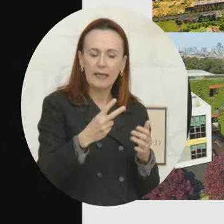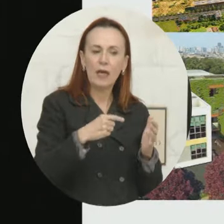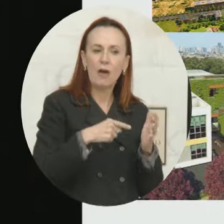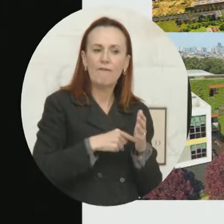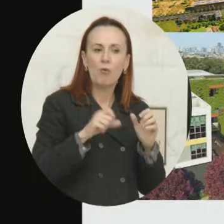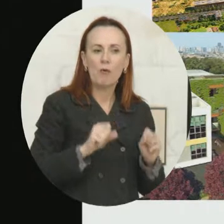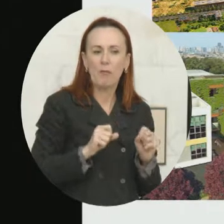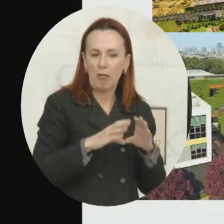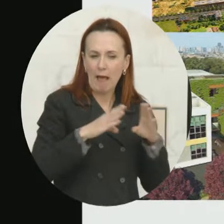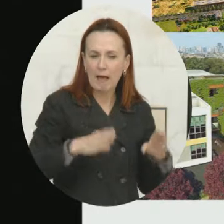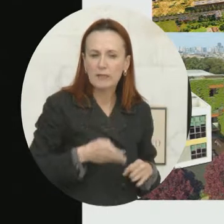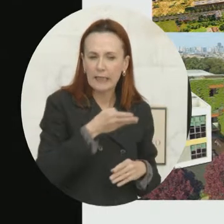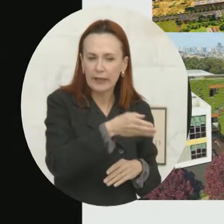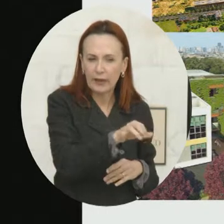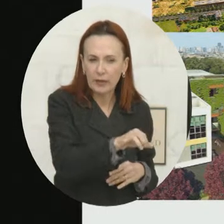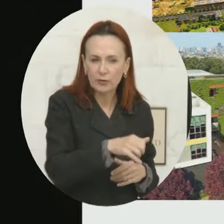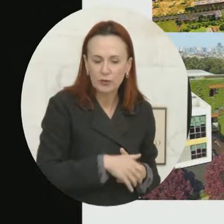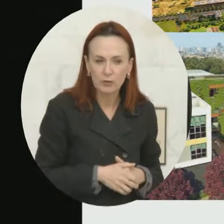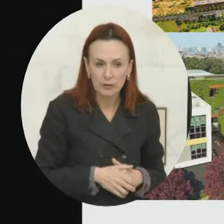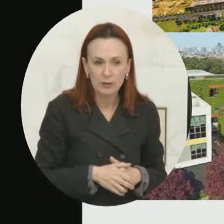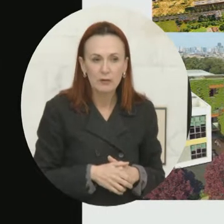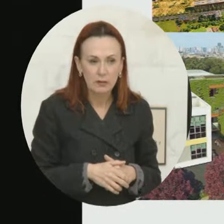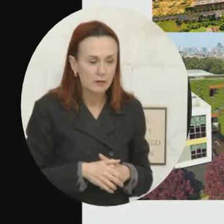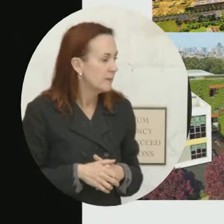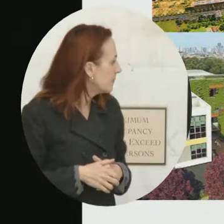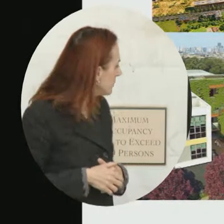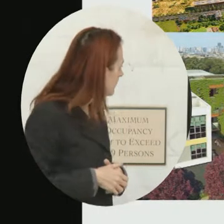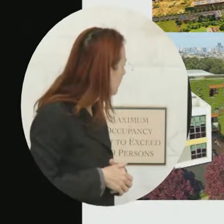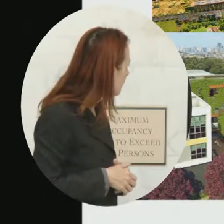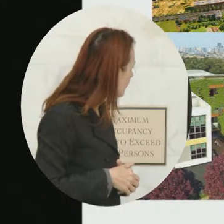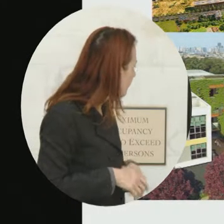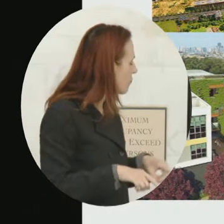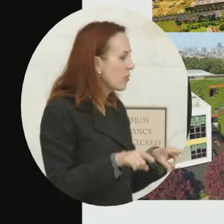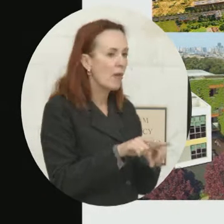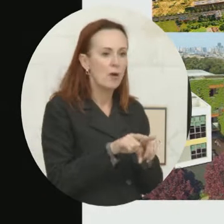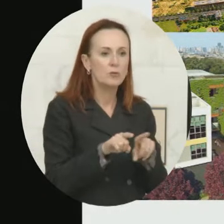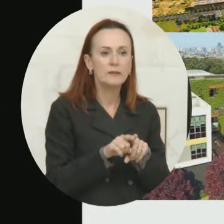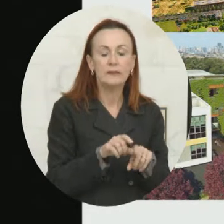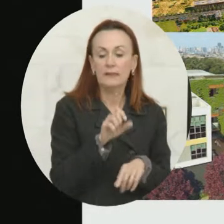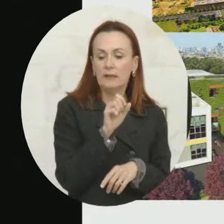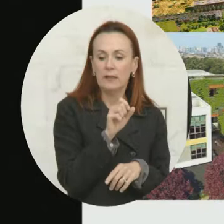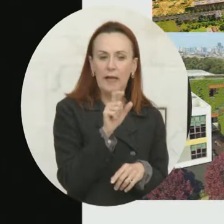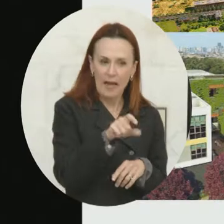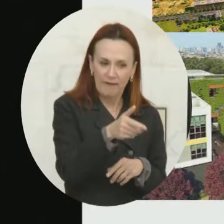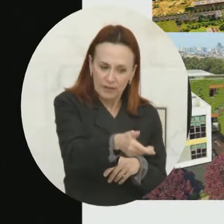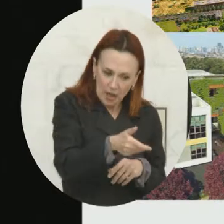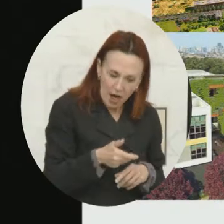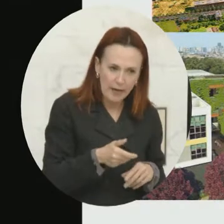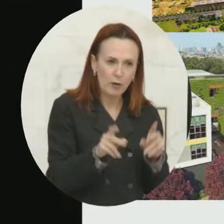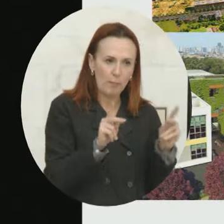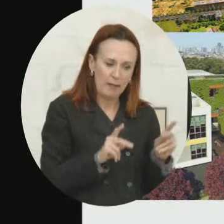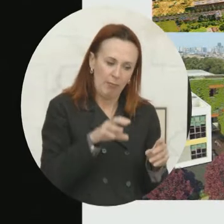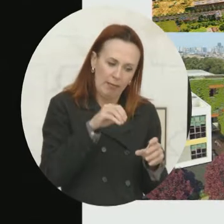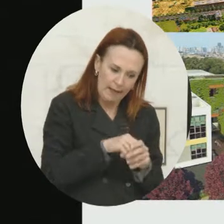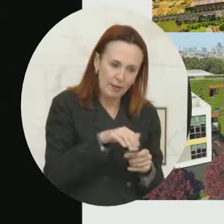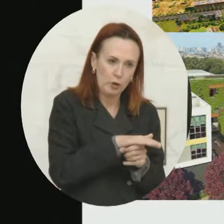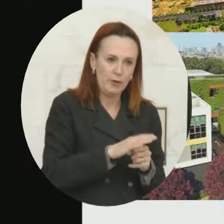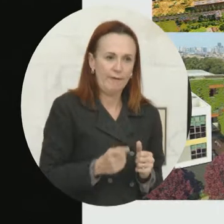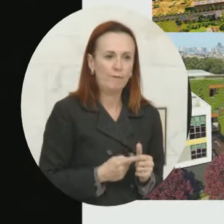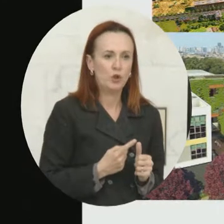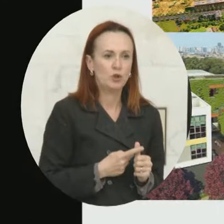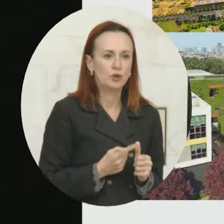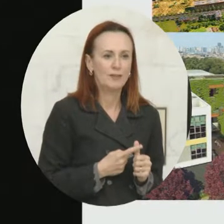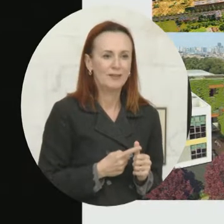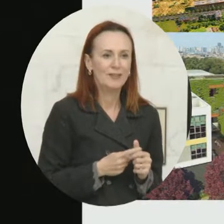these areas down there and local hire which was implemented in San Francisco that you had to hire people in the community in